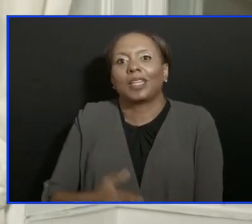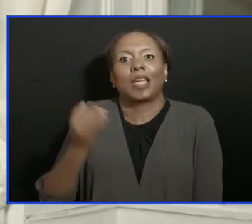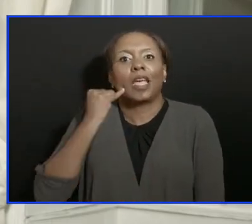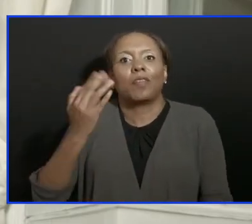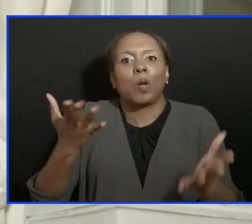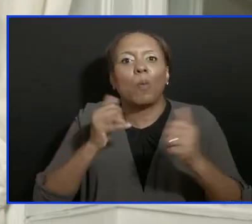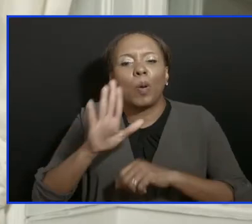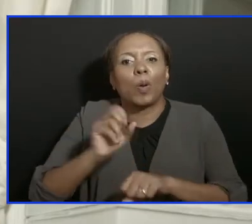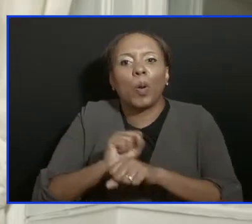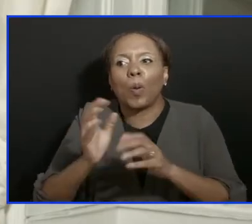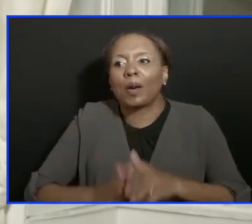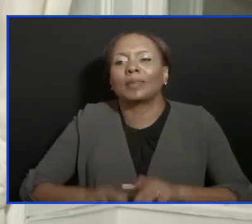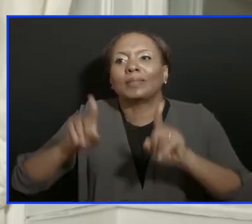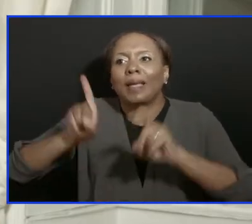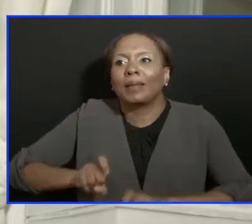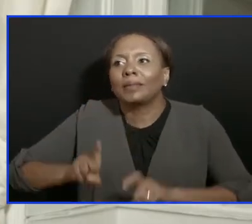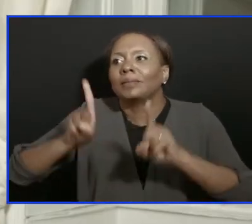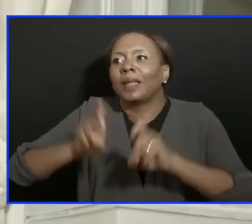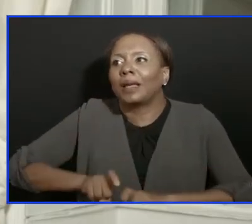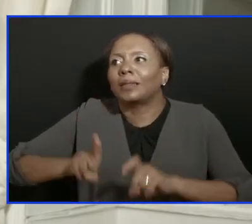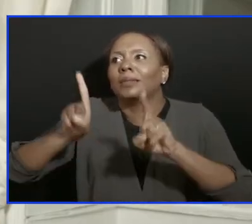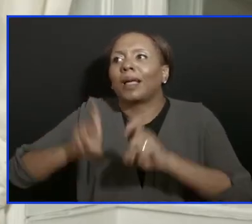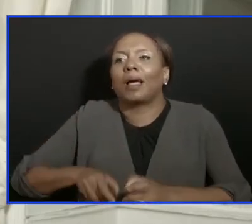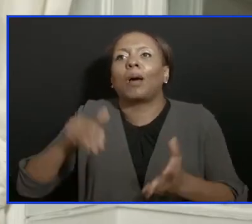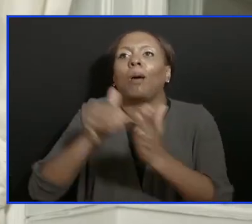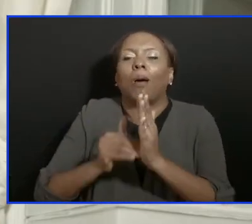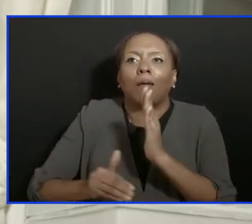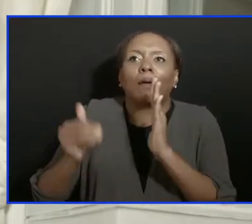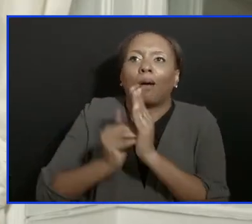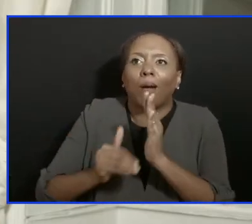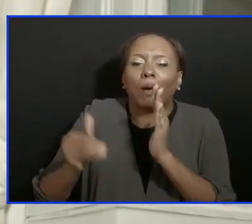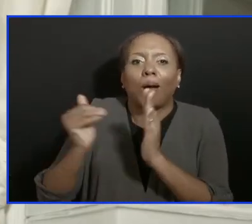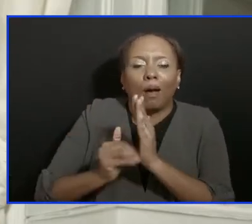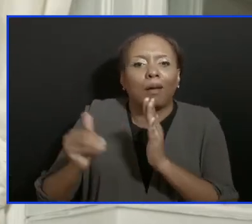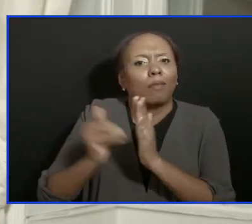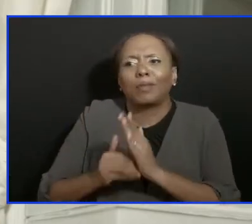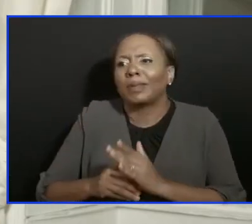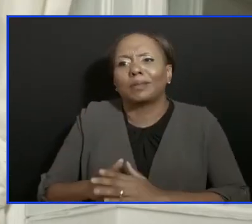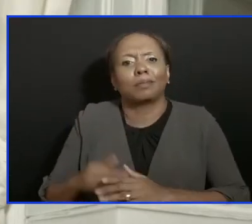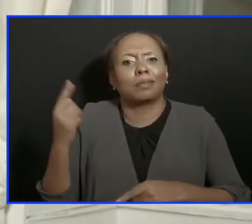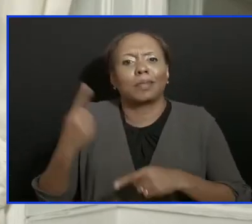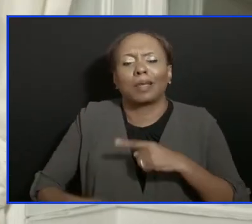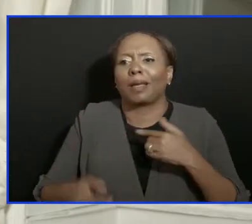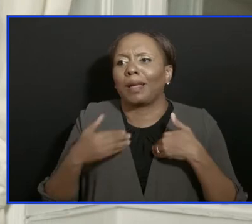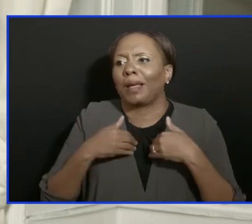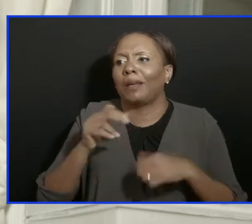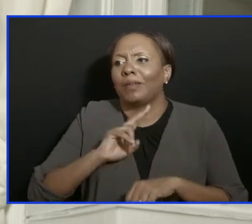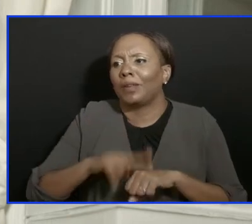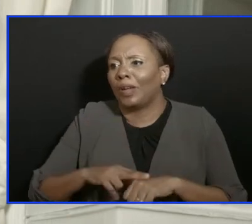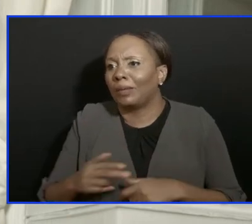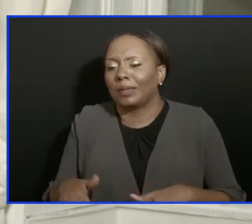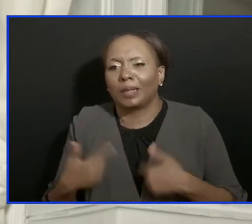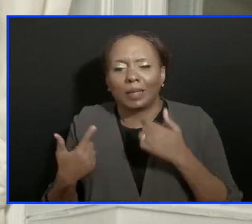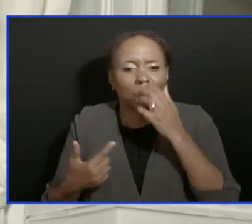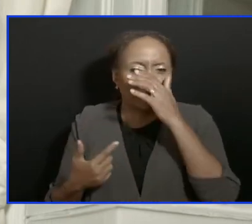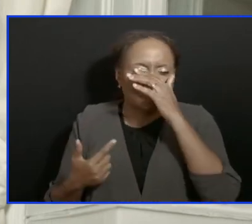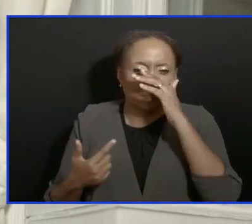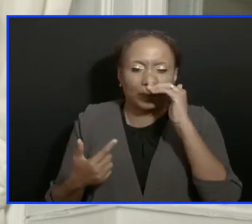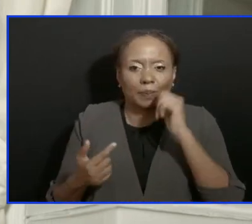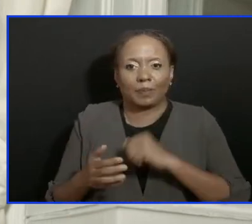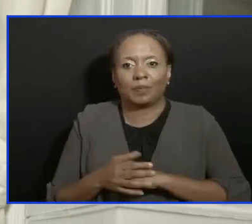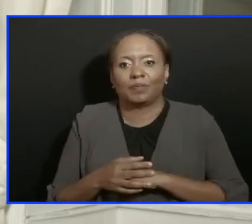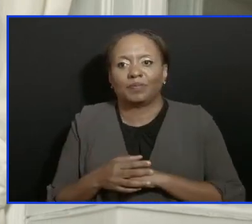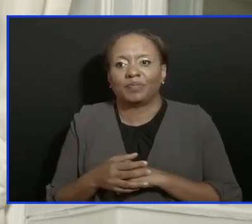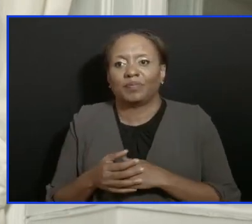and put them out to productivity, to feed in their families, from taking care of the normal livelihood, from not going to school. Not just yet. If you get